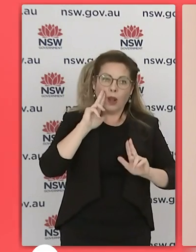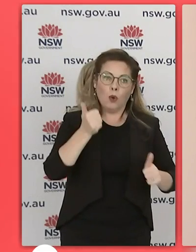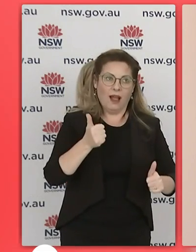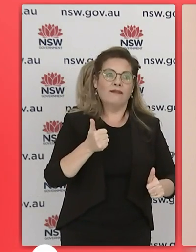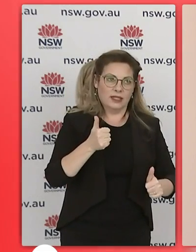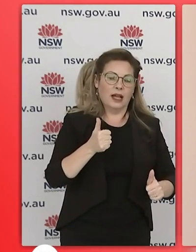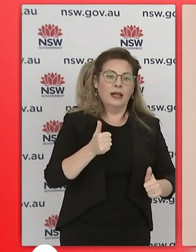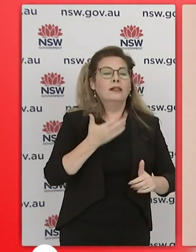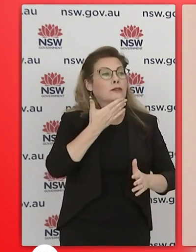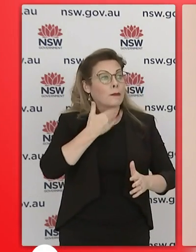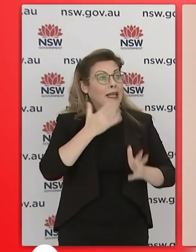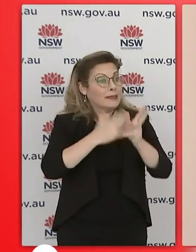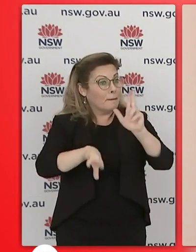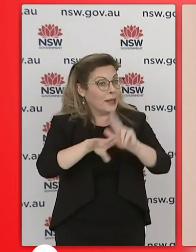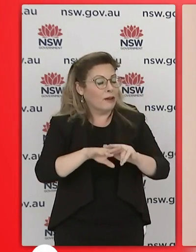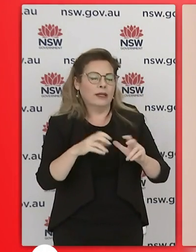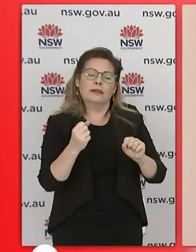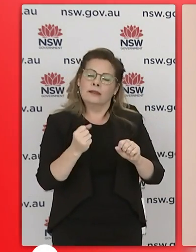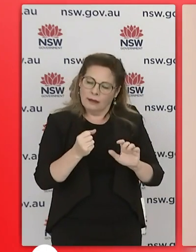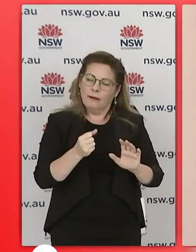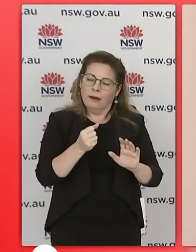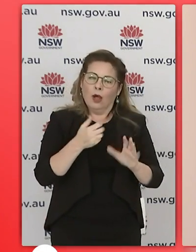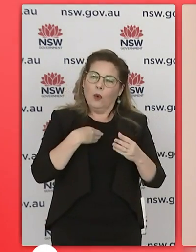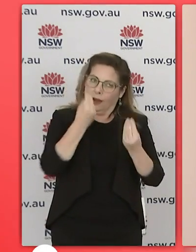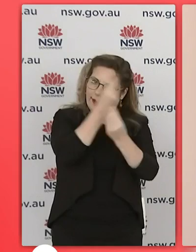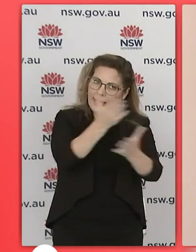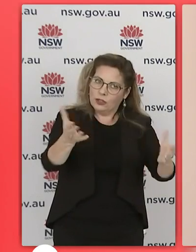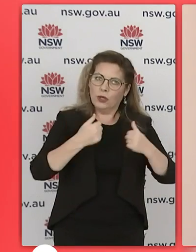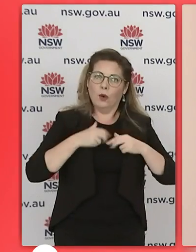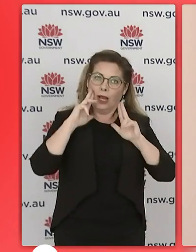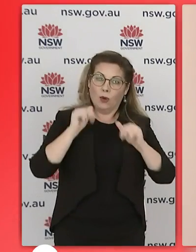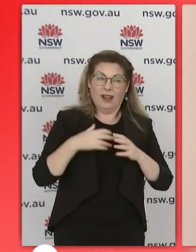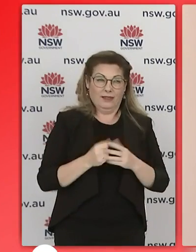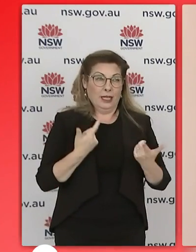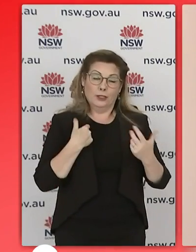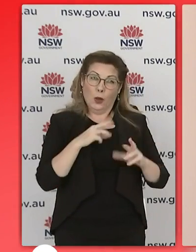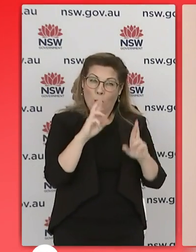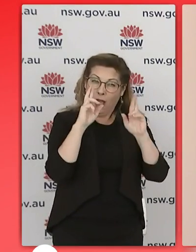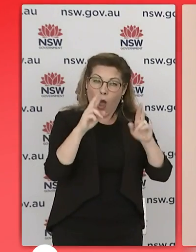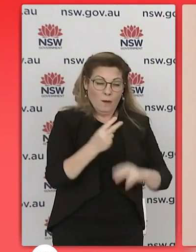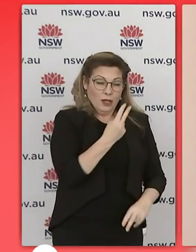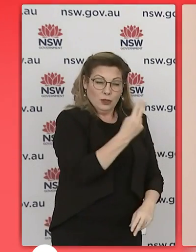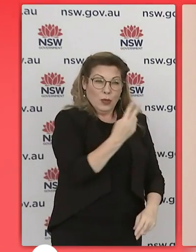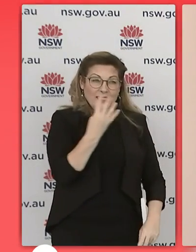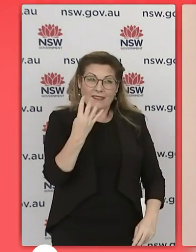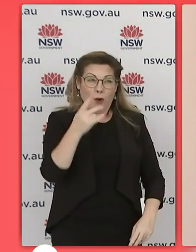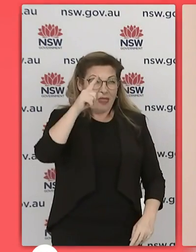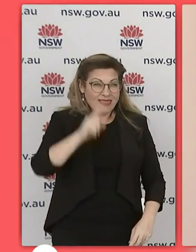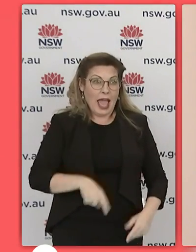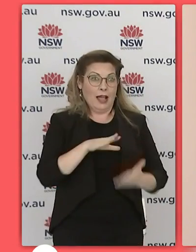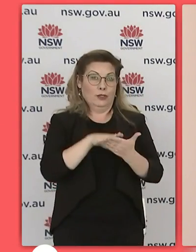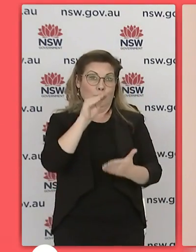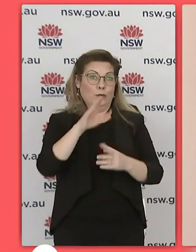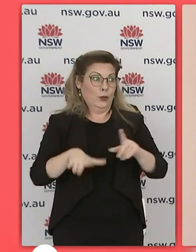so mums and dads feel secure we've got about 24 000 students we're aiming to get through next week uh the messages will come out this week and